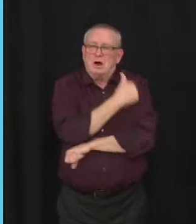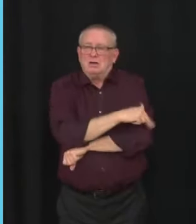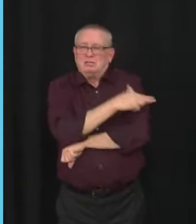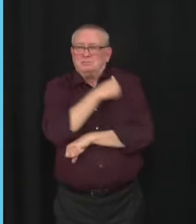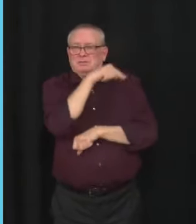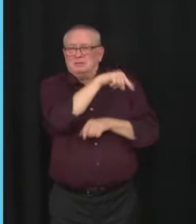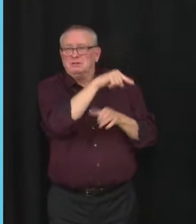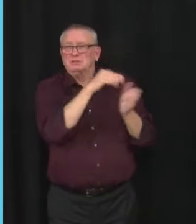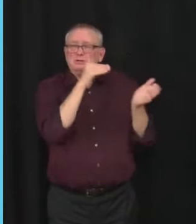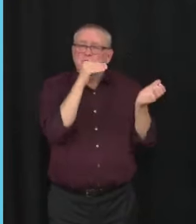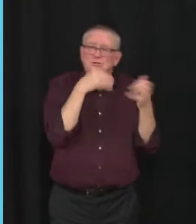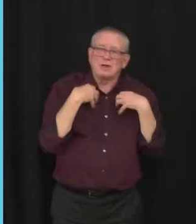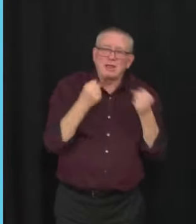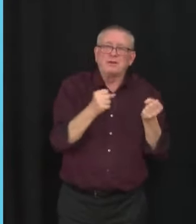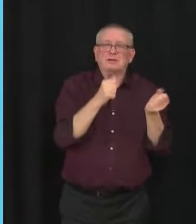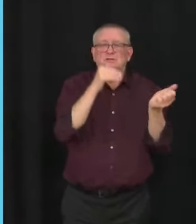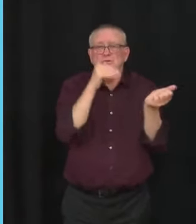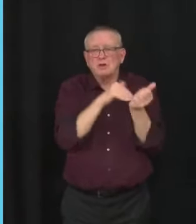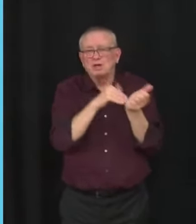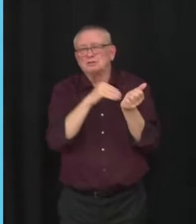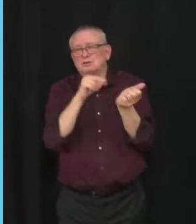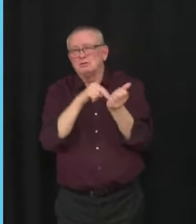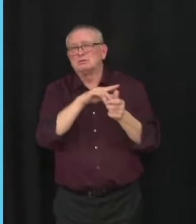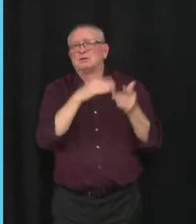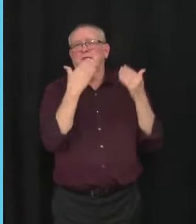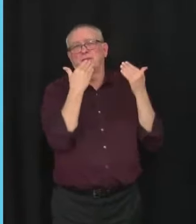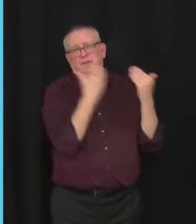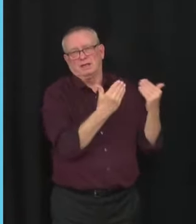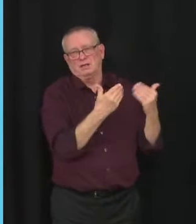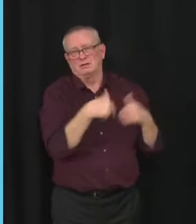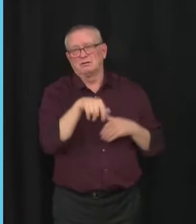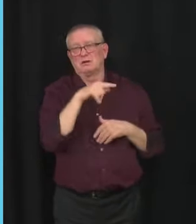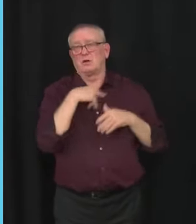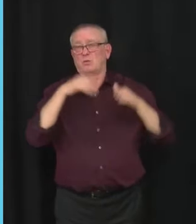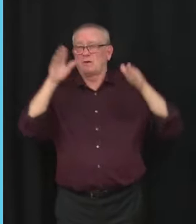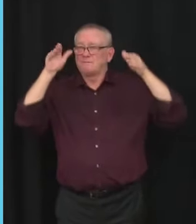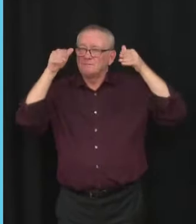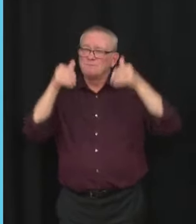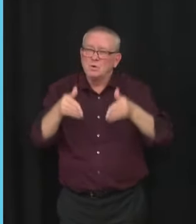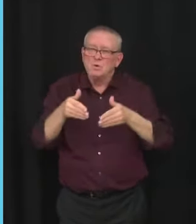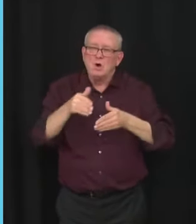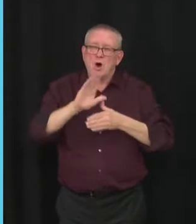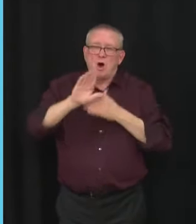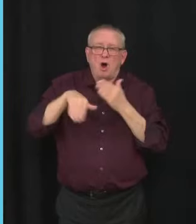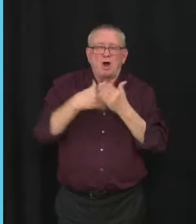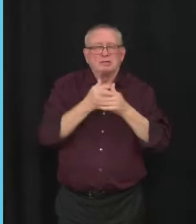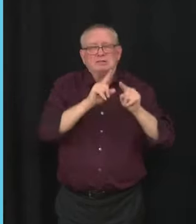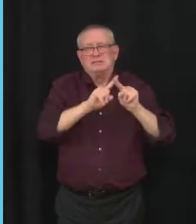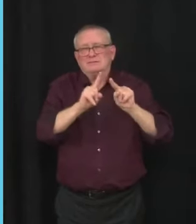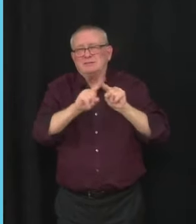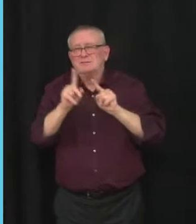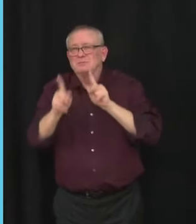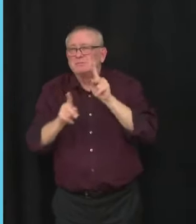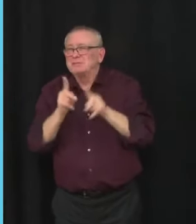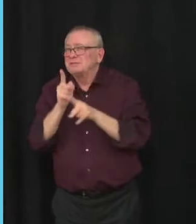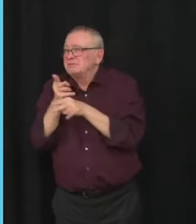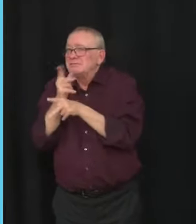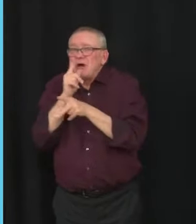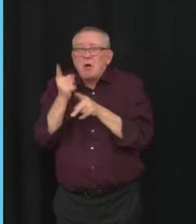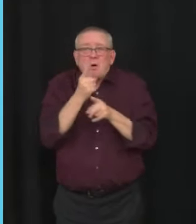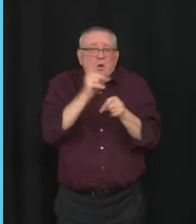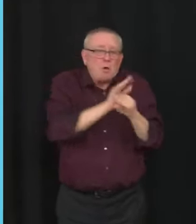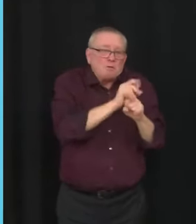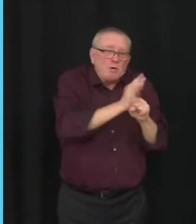to help you get back to giving all your patients the high standard of care that you're used to giving and do everything we can to avoid